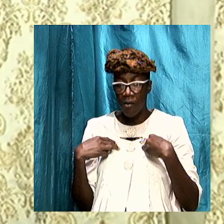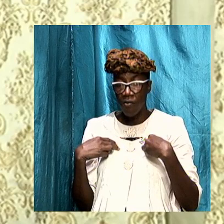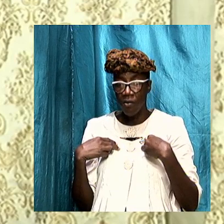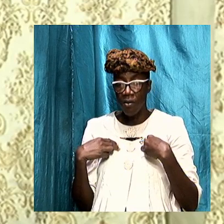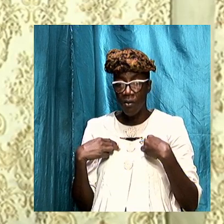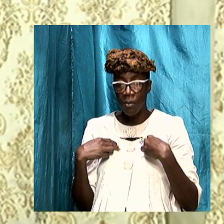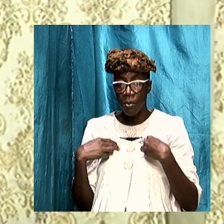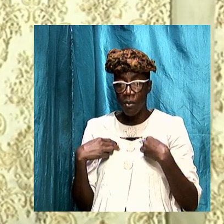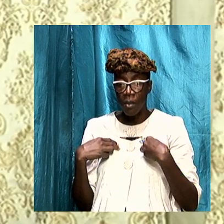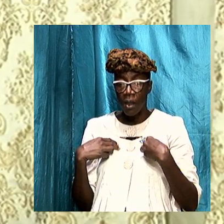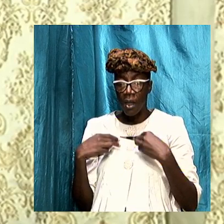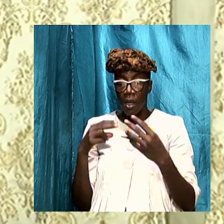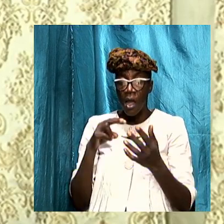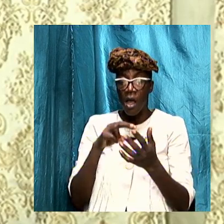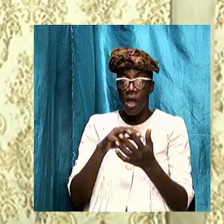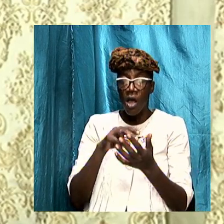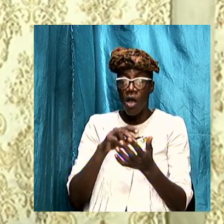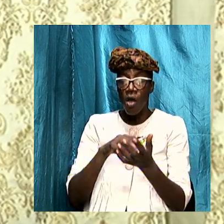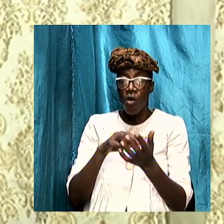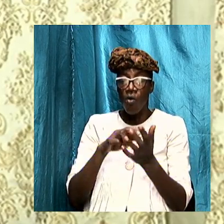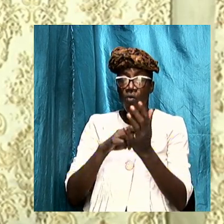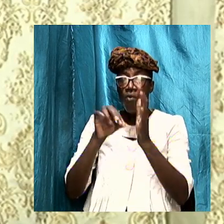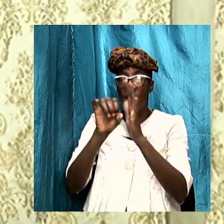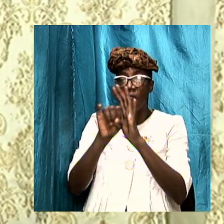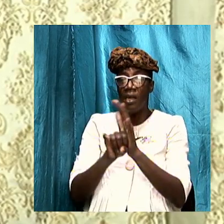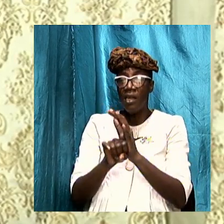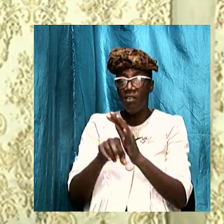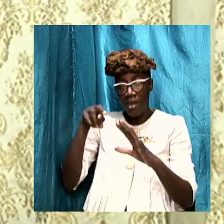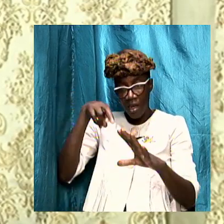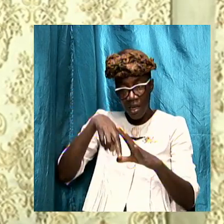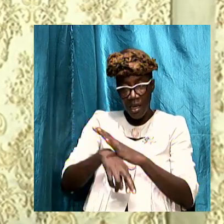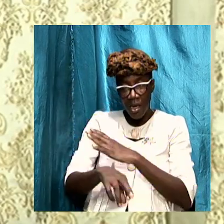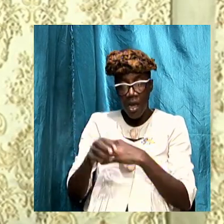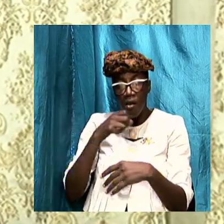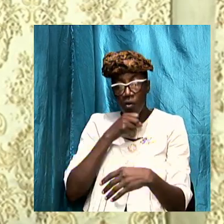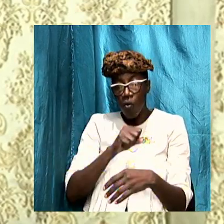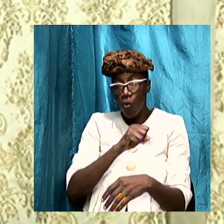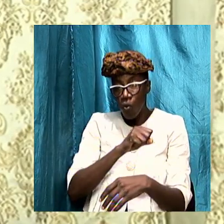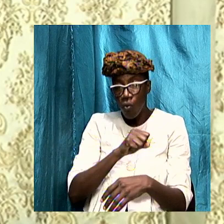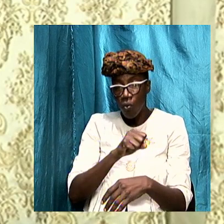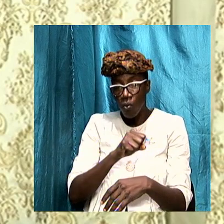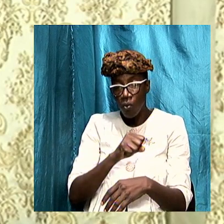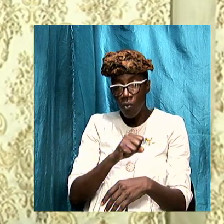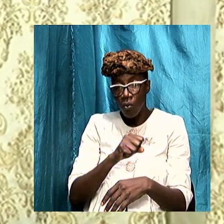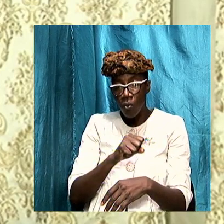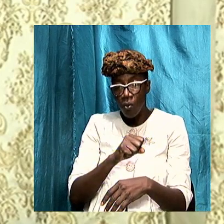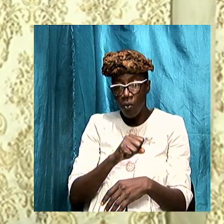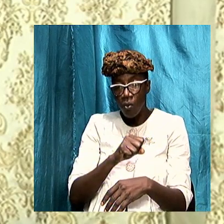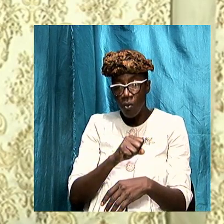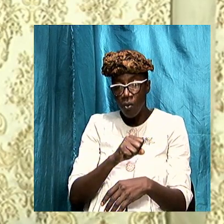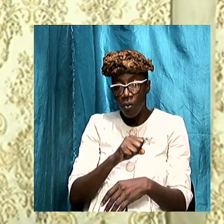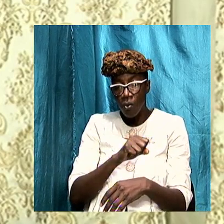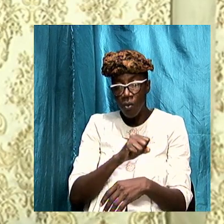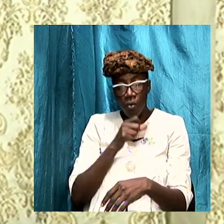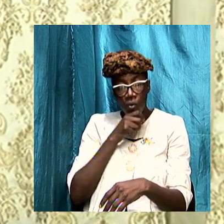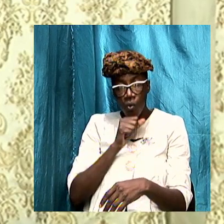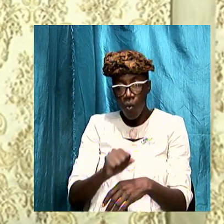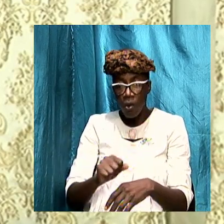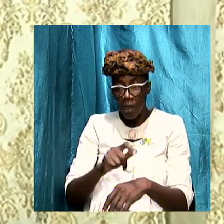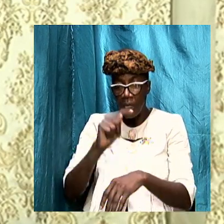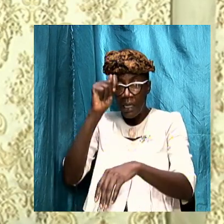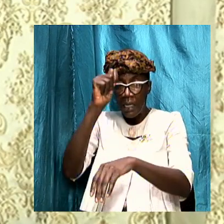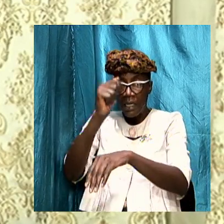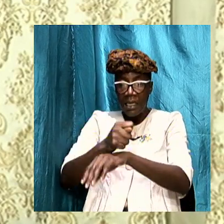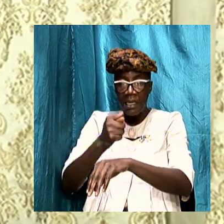rooted in the Old Testament about 70% of the book makes some reference to the Old Testament